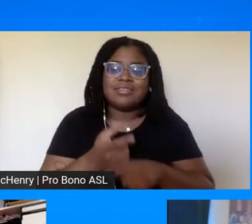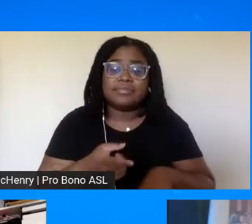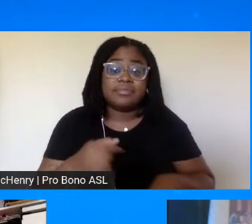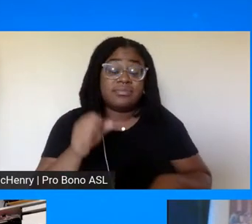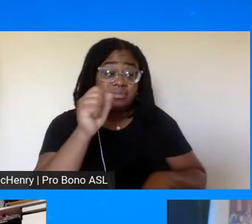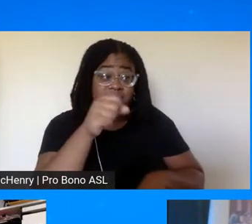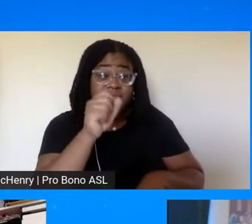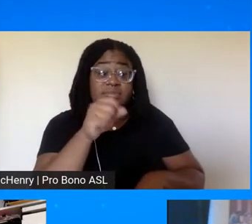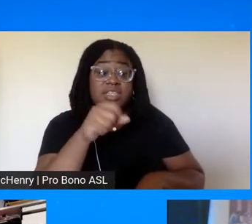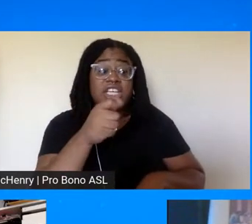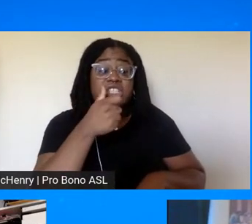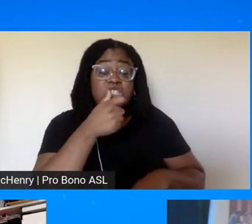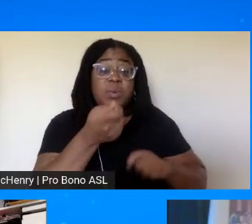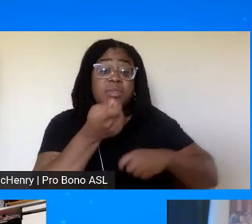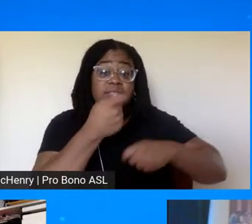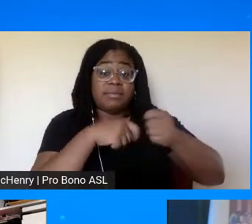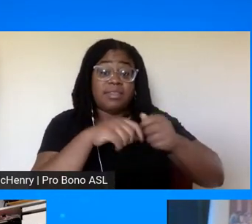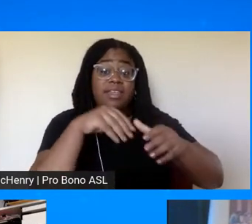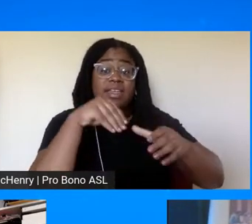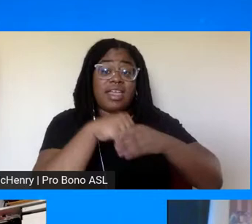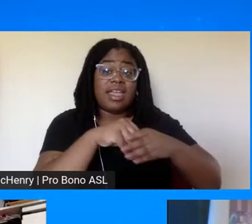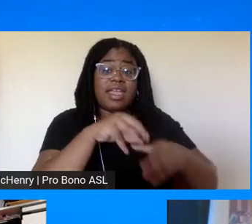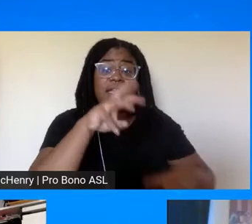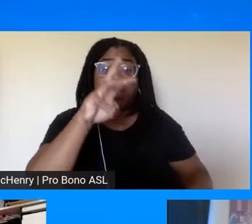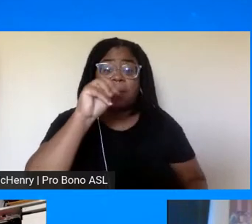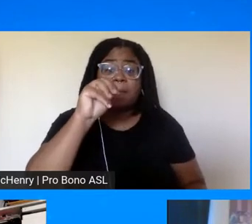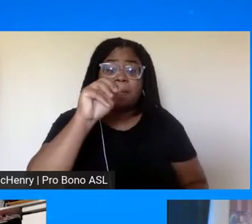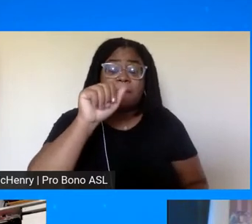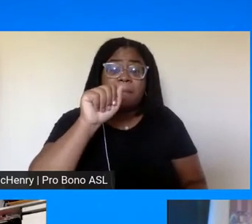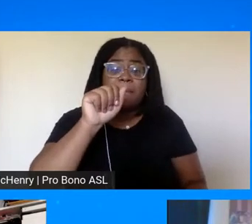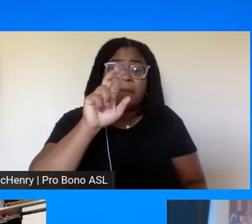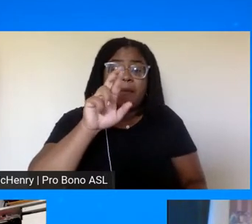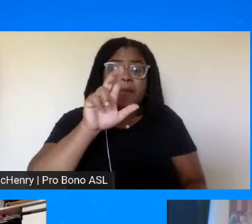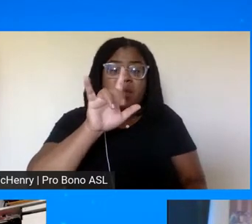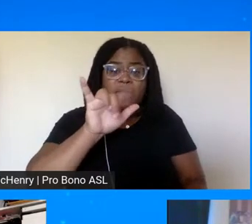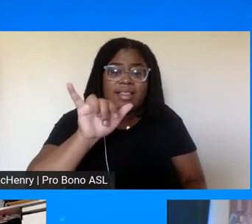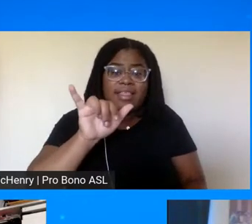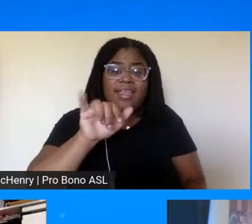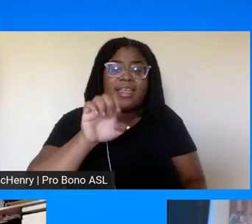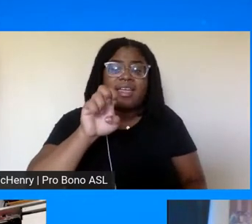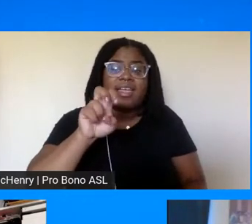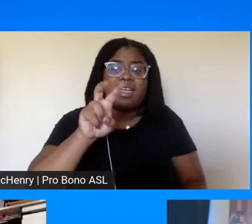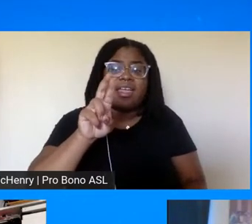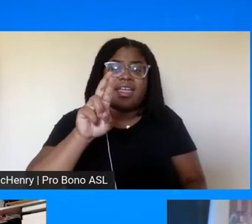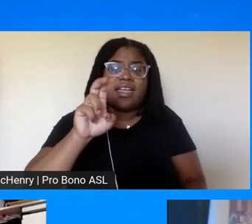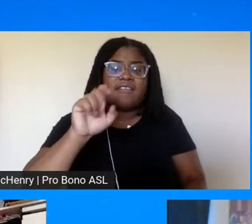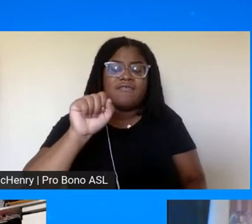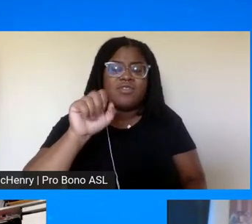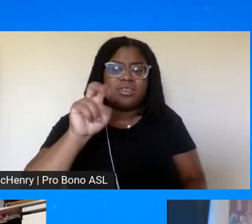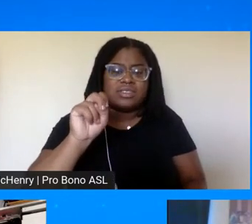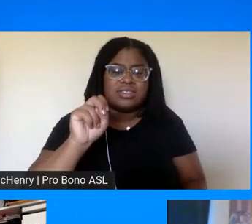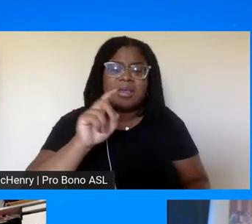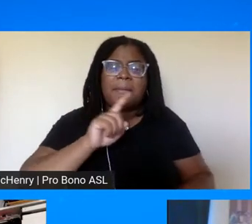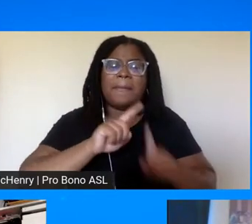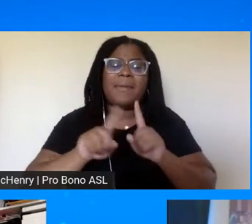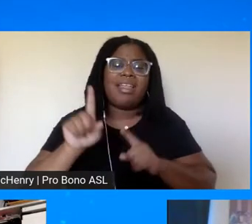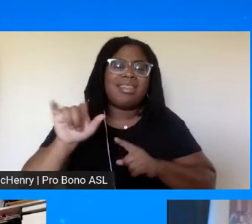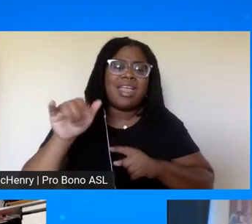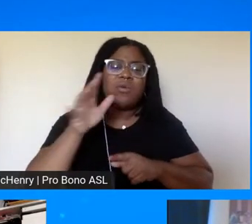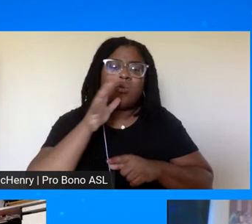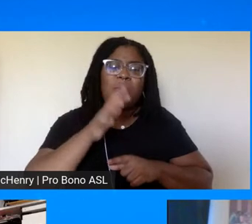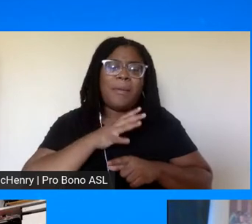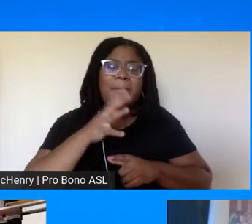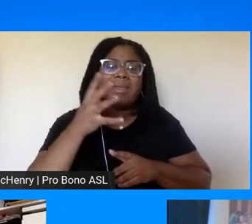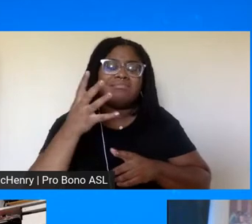place of merrily evers who was actually supposed to be but her flight something happened with her flight exactly so